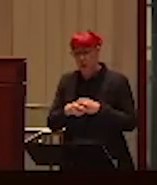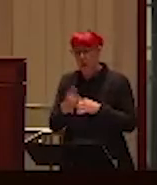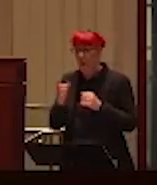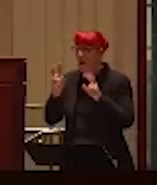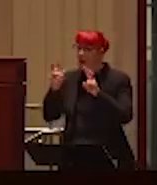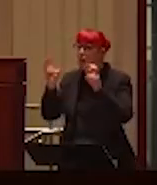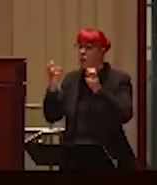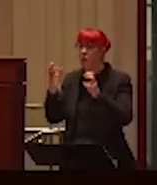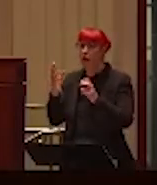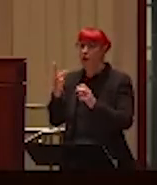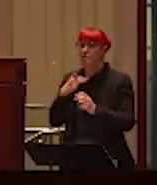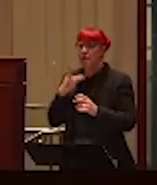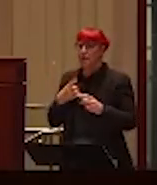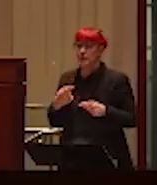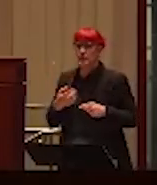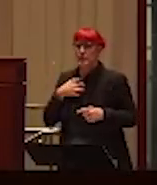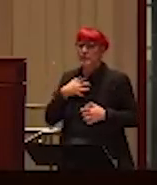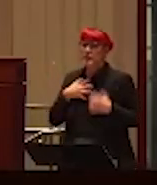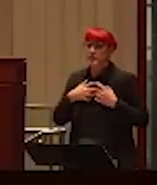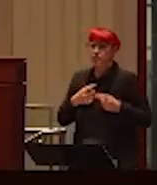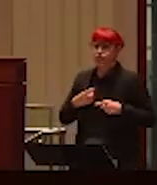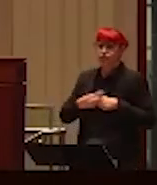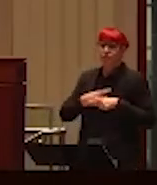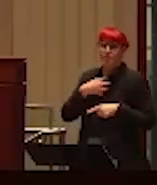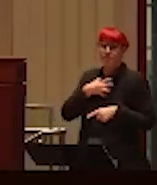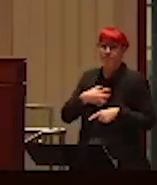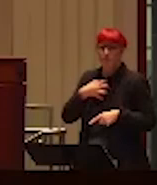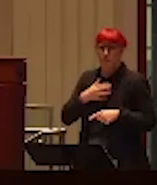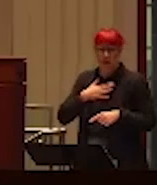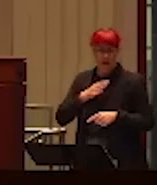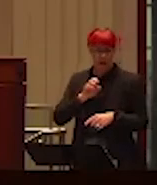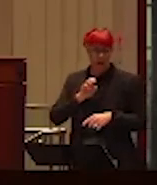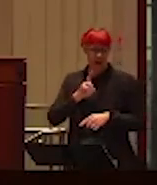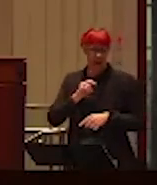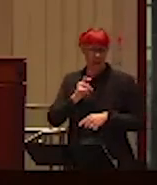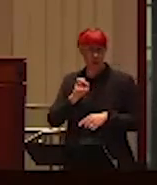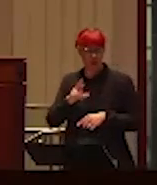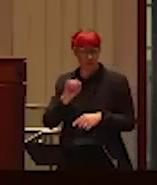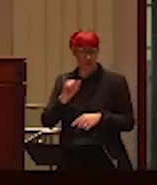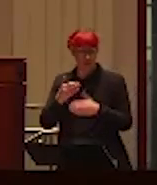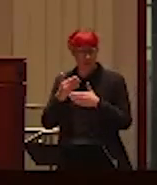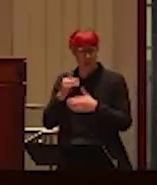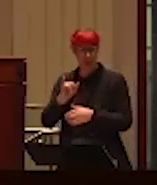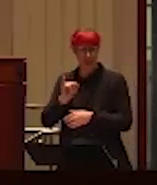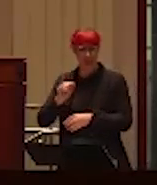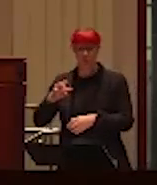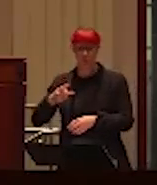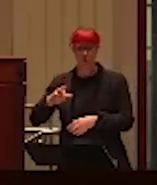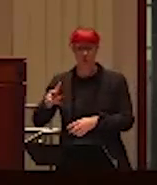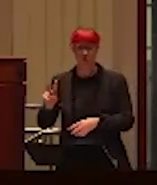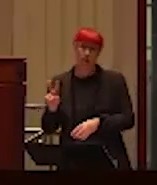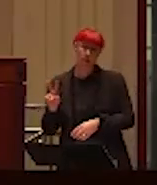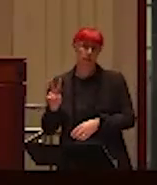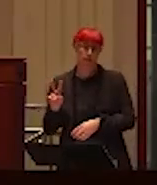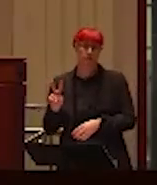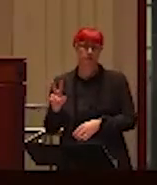And that is intimate partner violence. Um, cause it's been so much in the culture